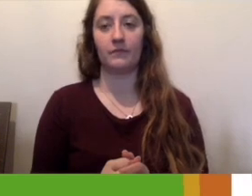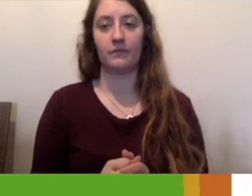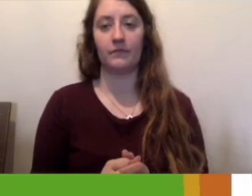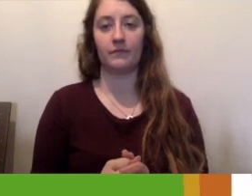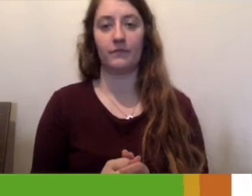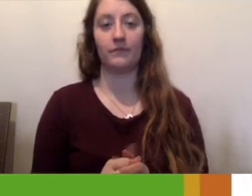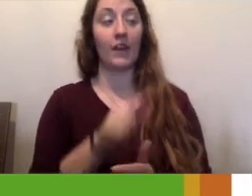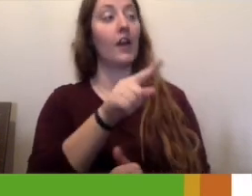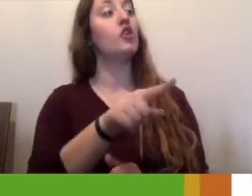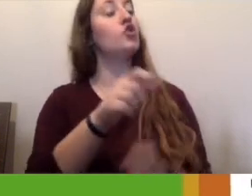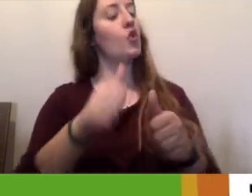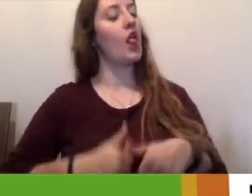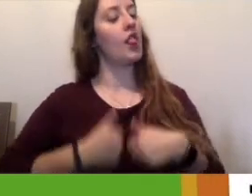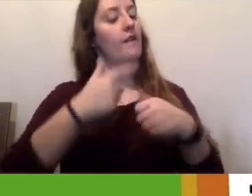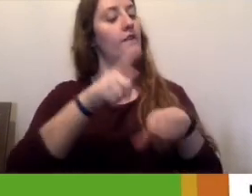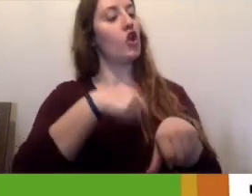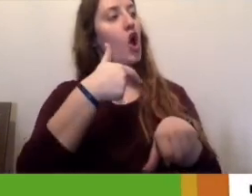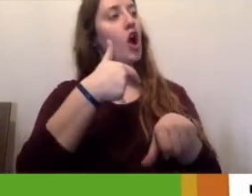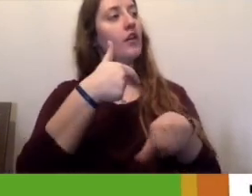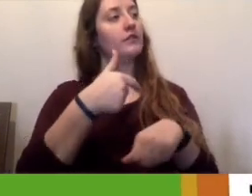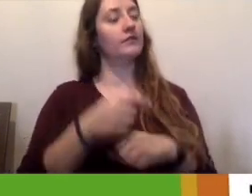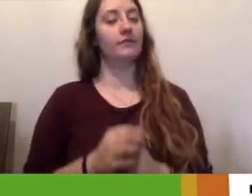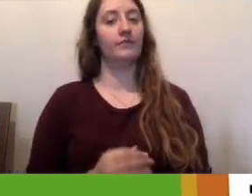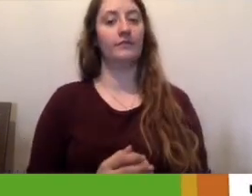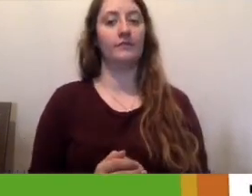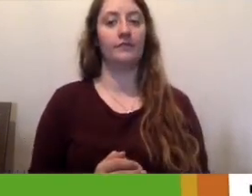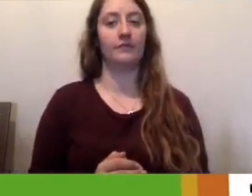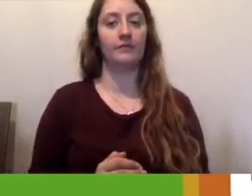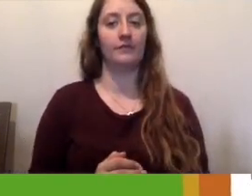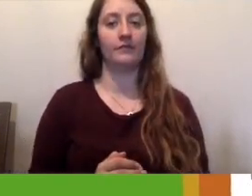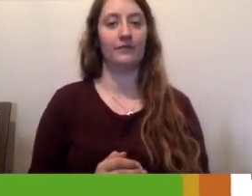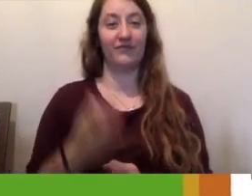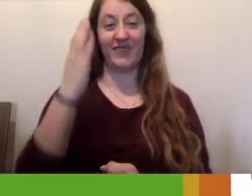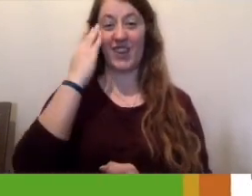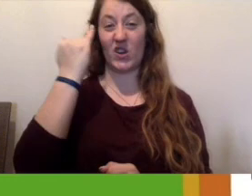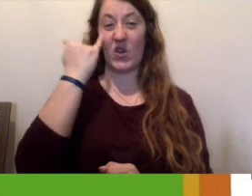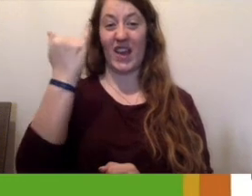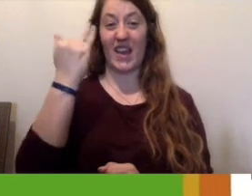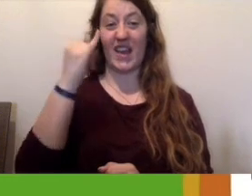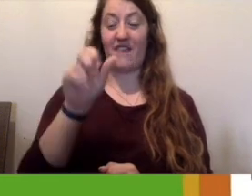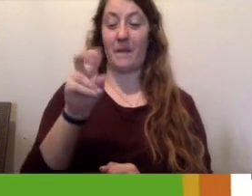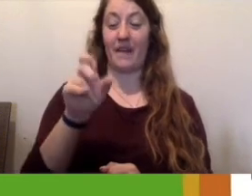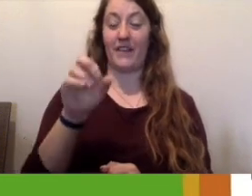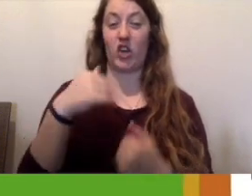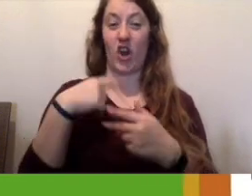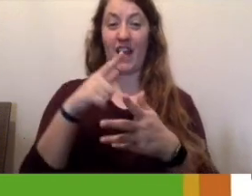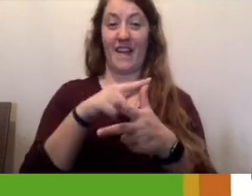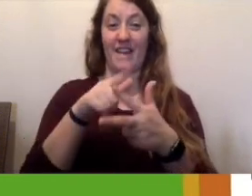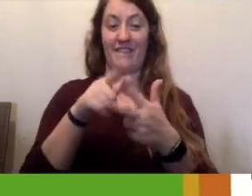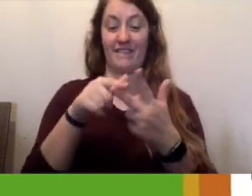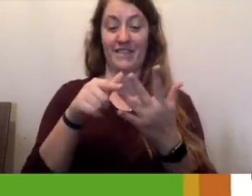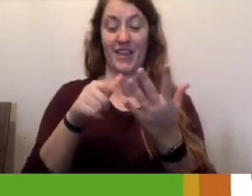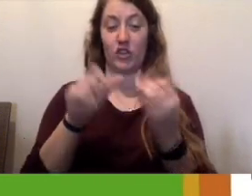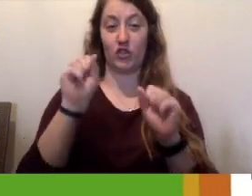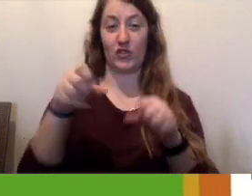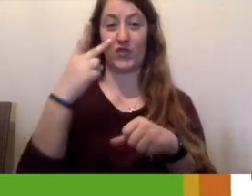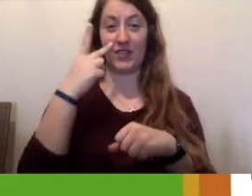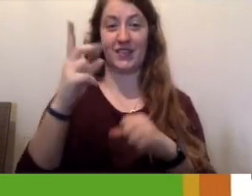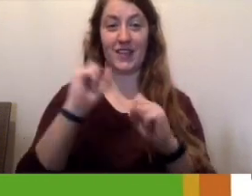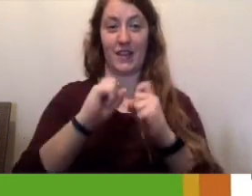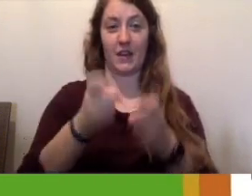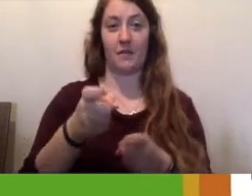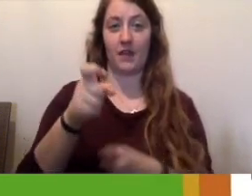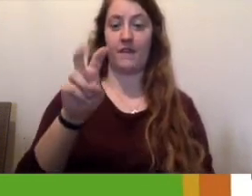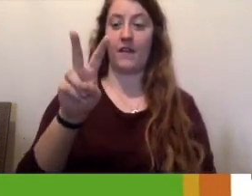And you live long and prosper. You know, if my avatar had fingers, you'd see that I'm giving the